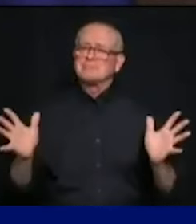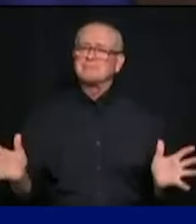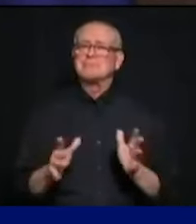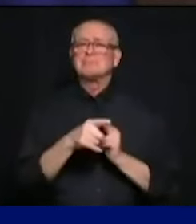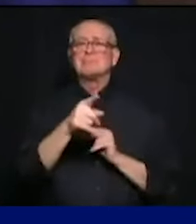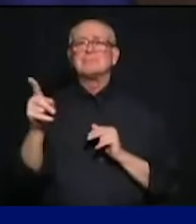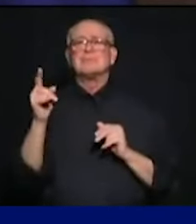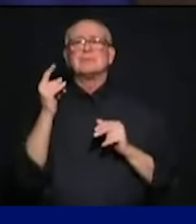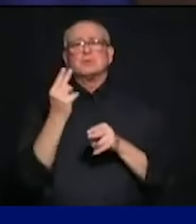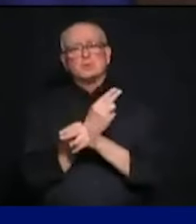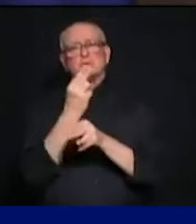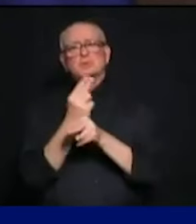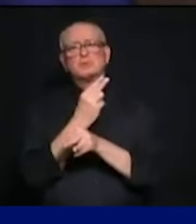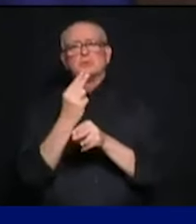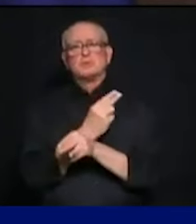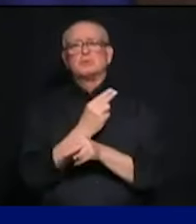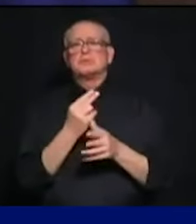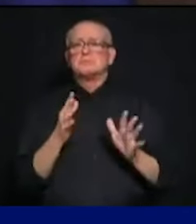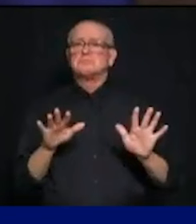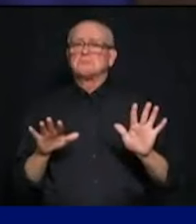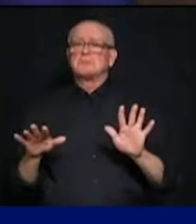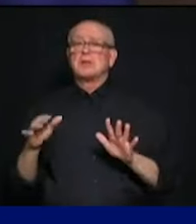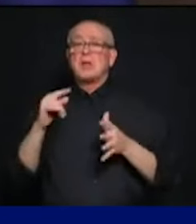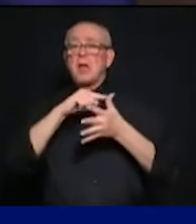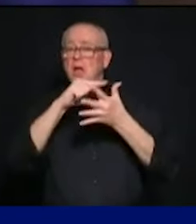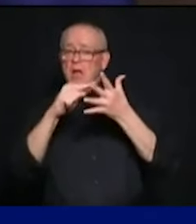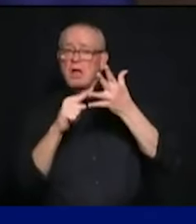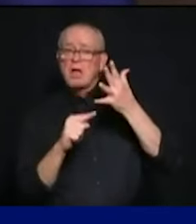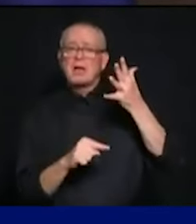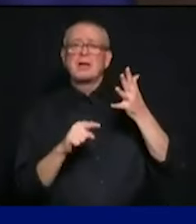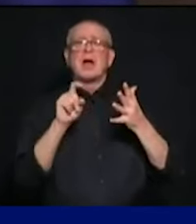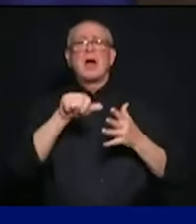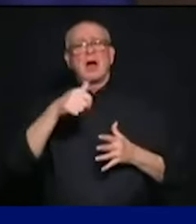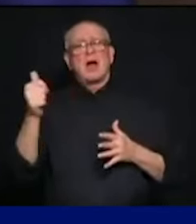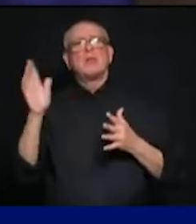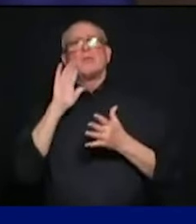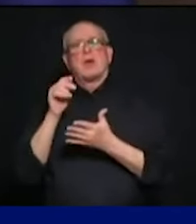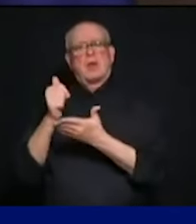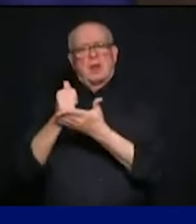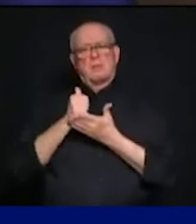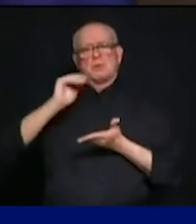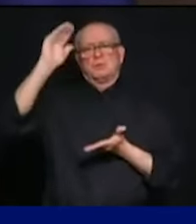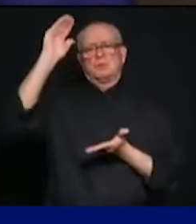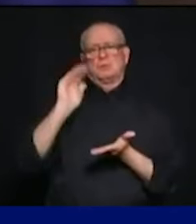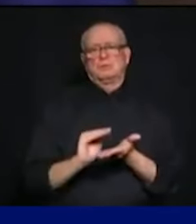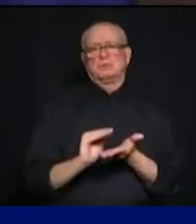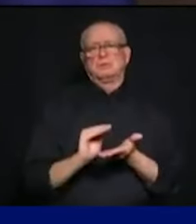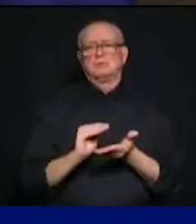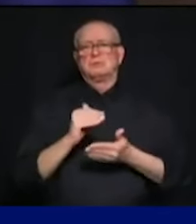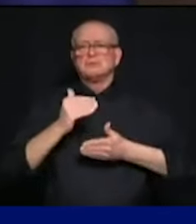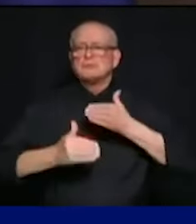measures will allow us to relaunch our economy once the worst is over while protecting ourselves from future outbreaks.